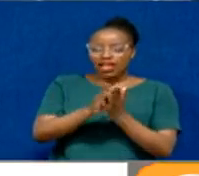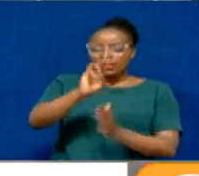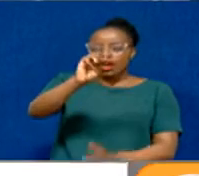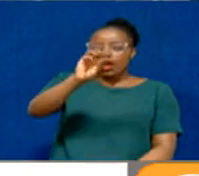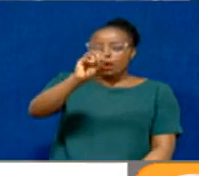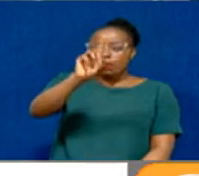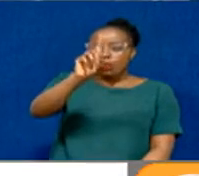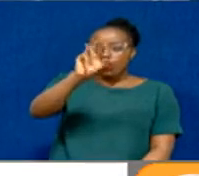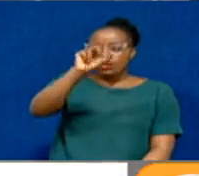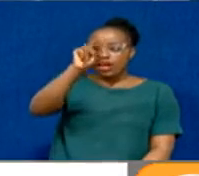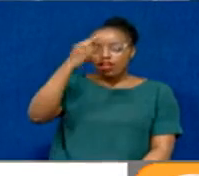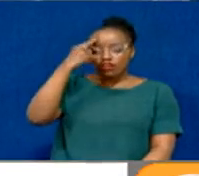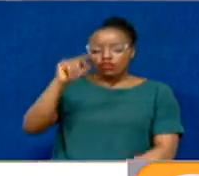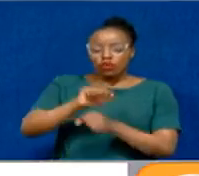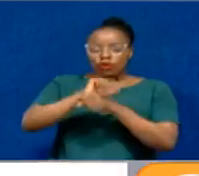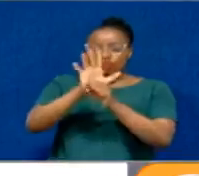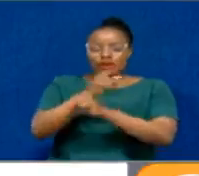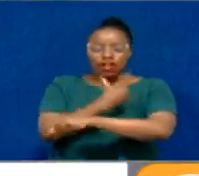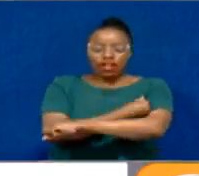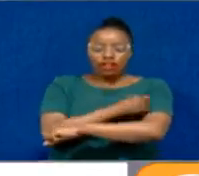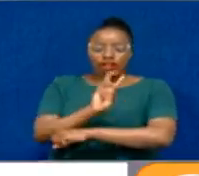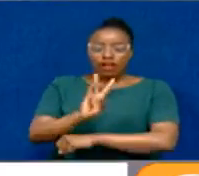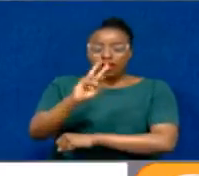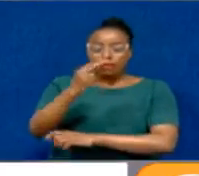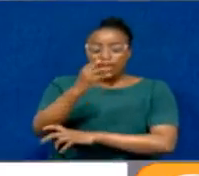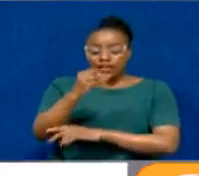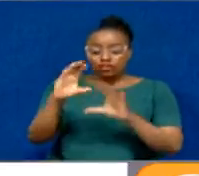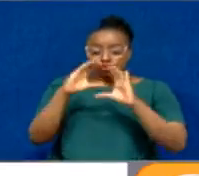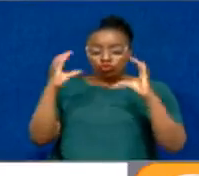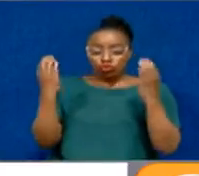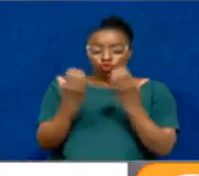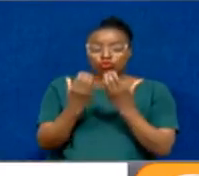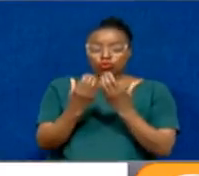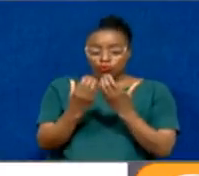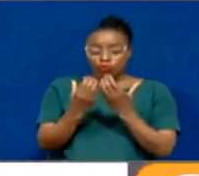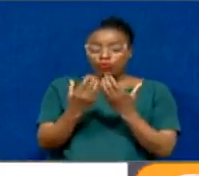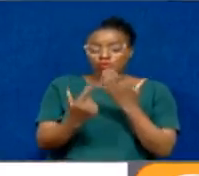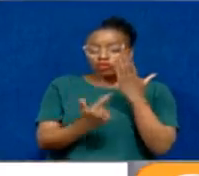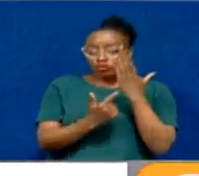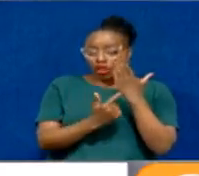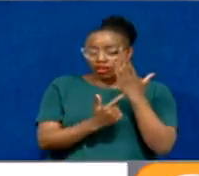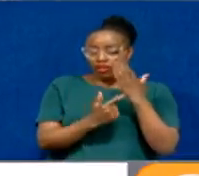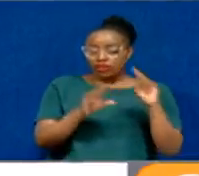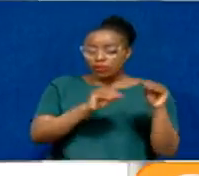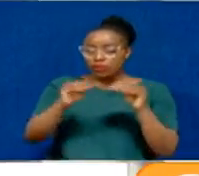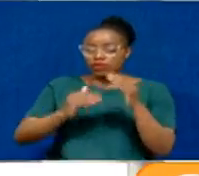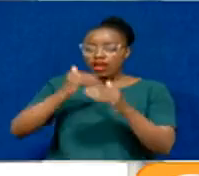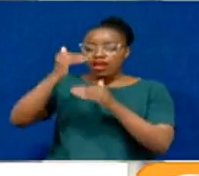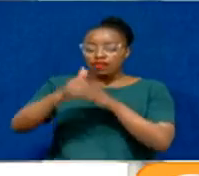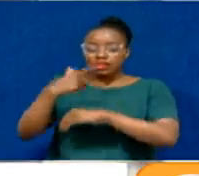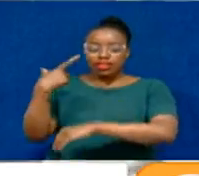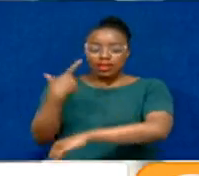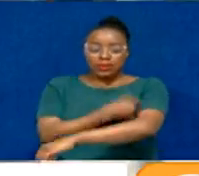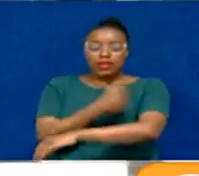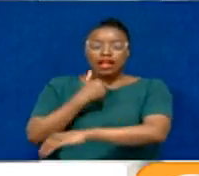Moderna for their COVID-19 shots. The WHO established its global mRNA technology transfer hub after vaccine